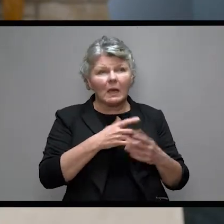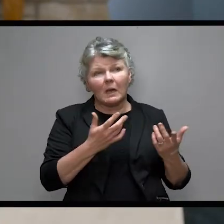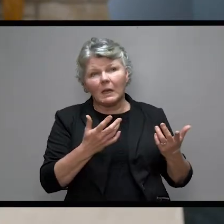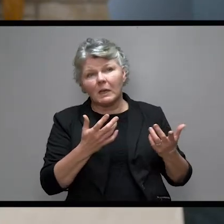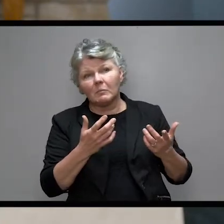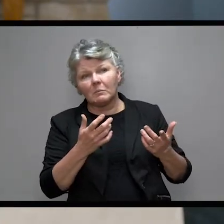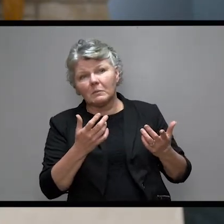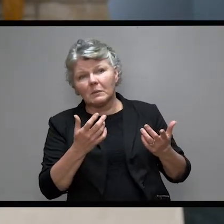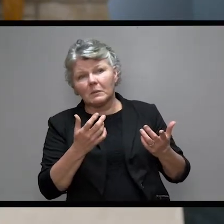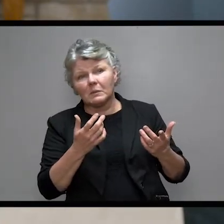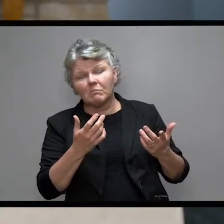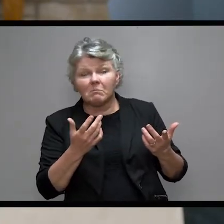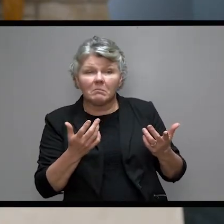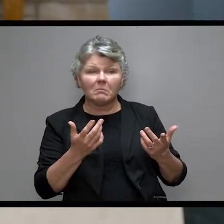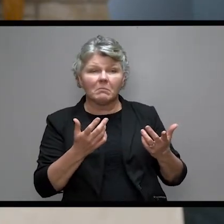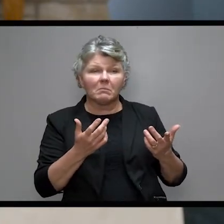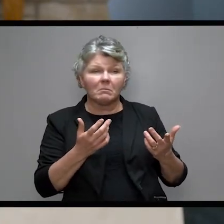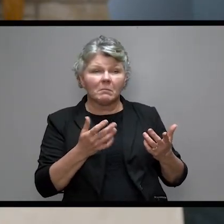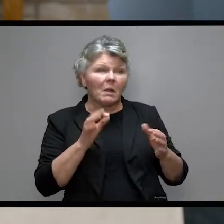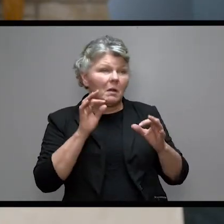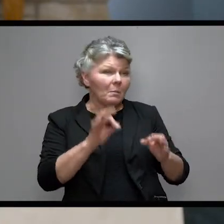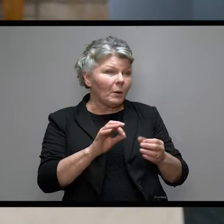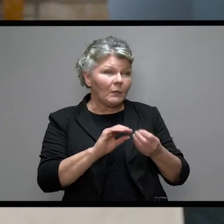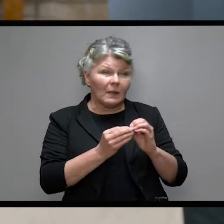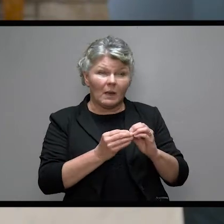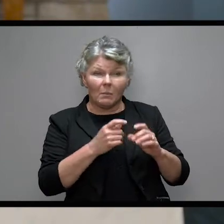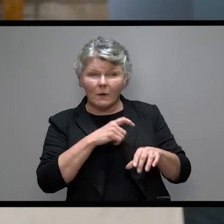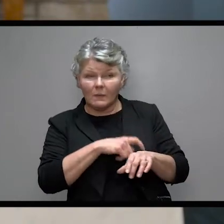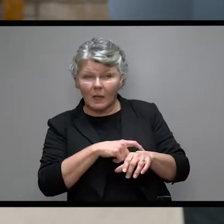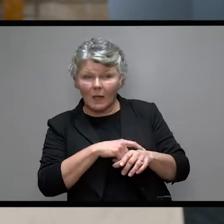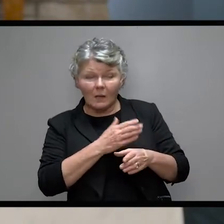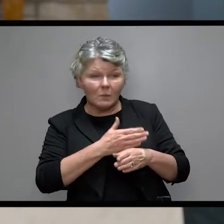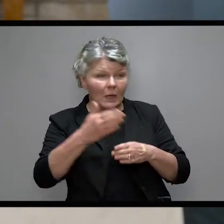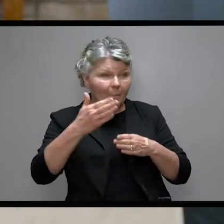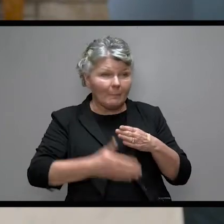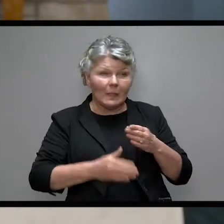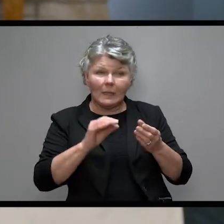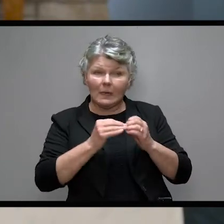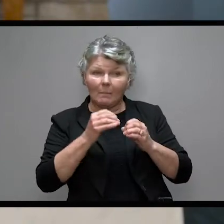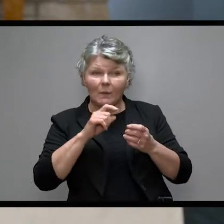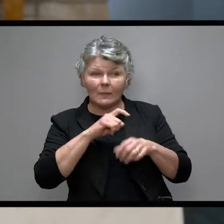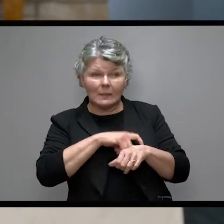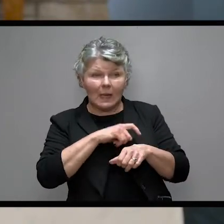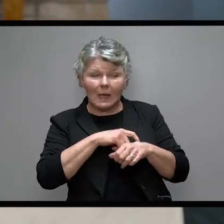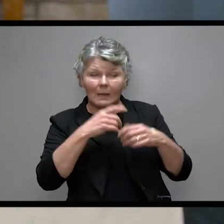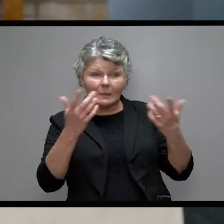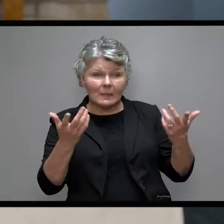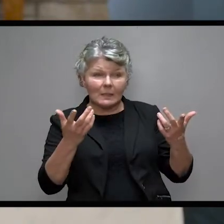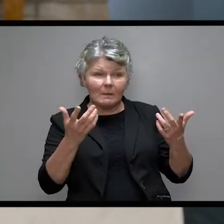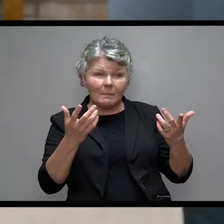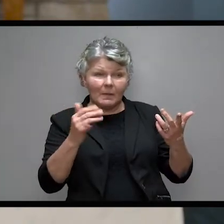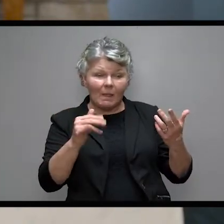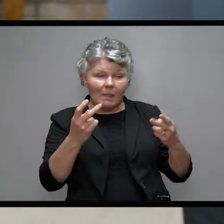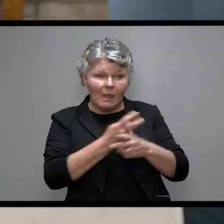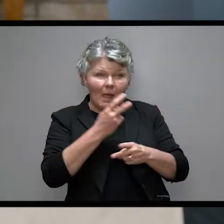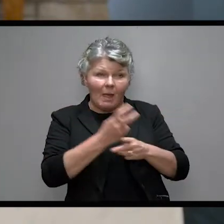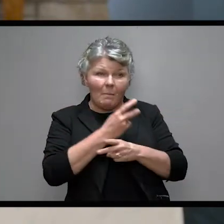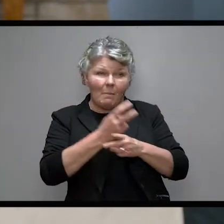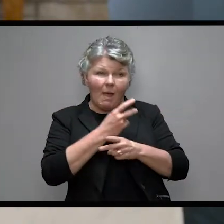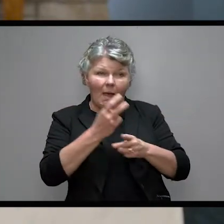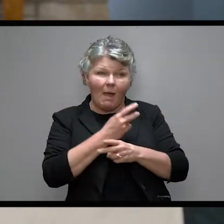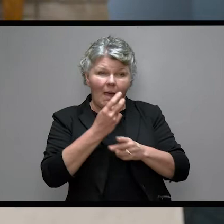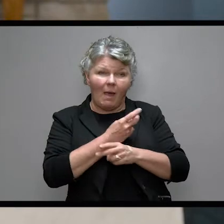aka the perfect number of times, the complete number of times, and that math will always